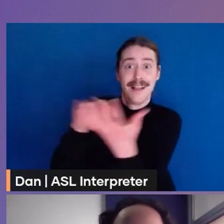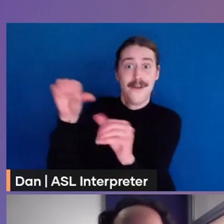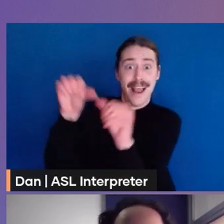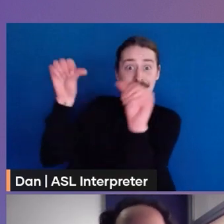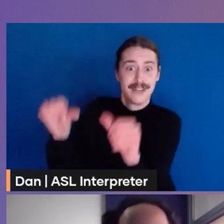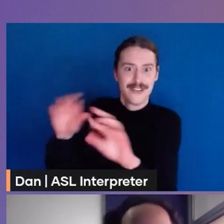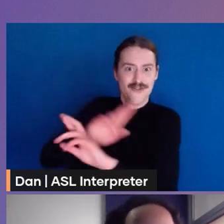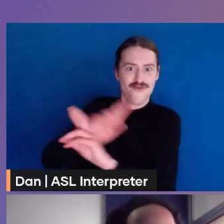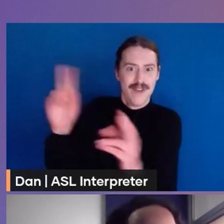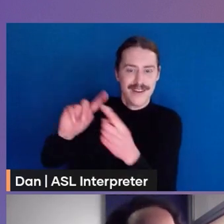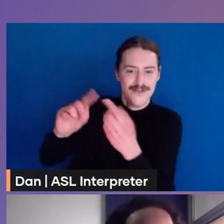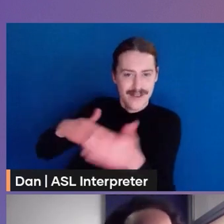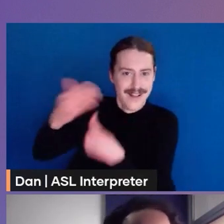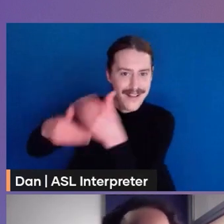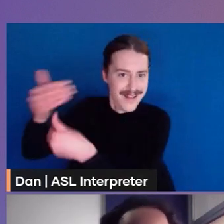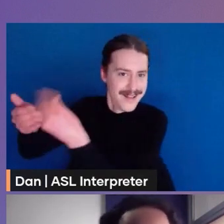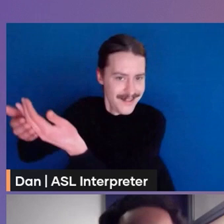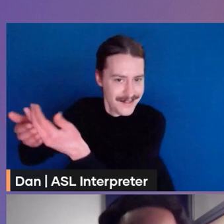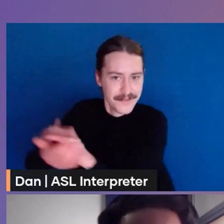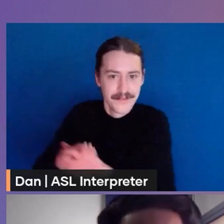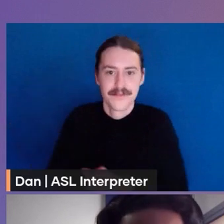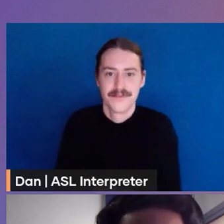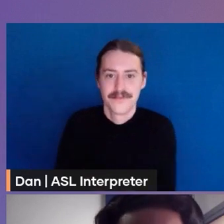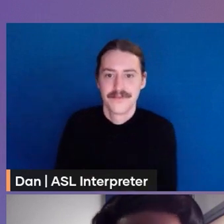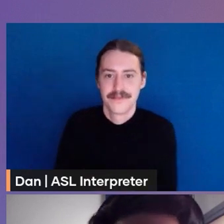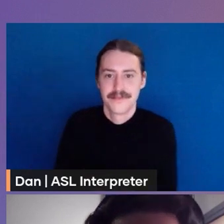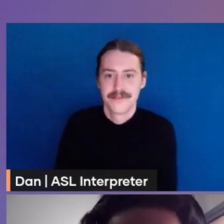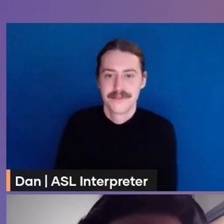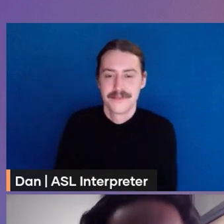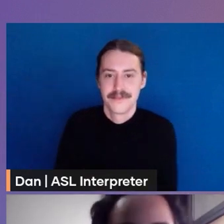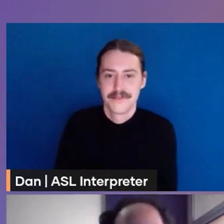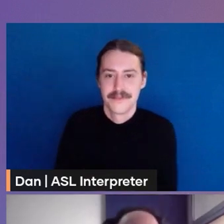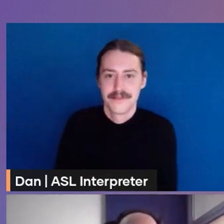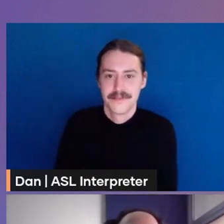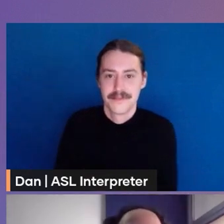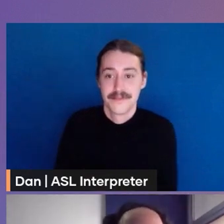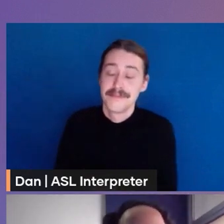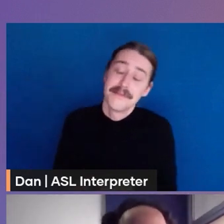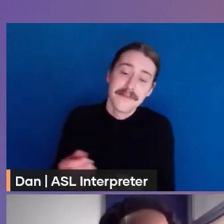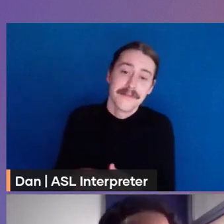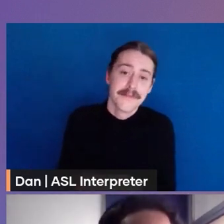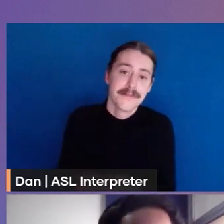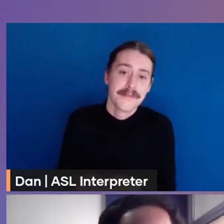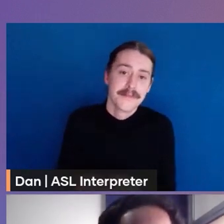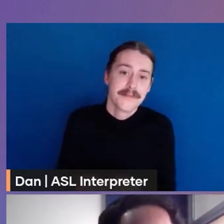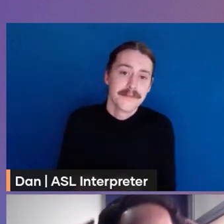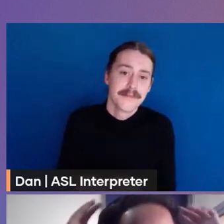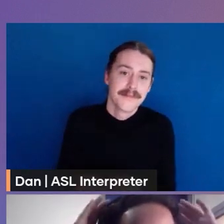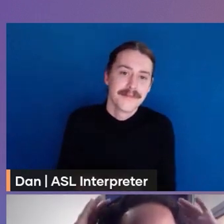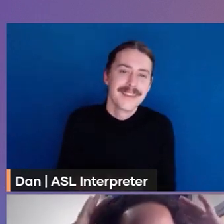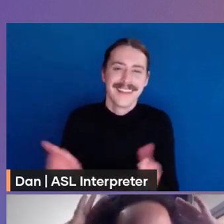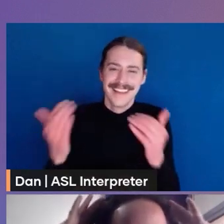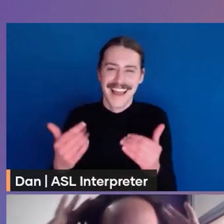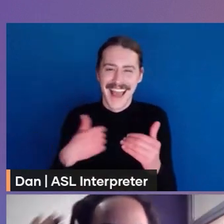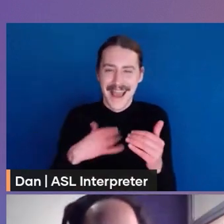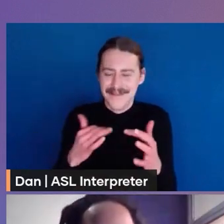that is where Terraform help help help us with it yay i'm getting there